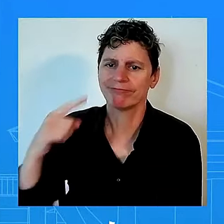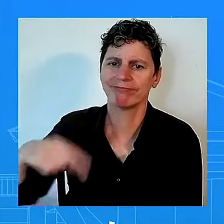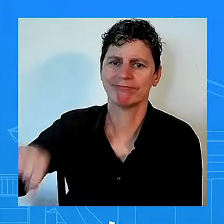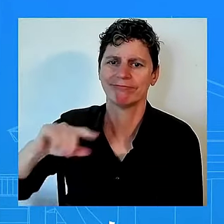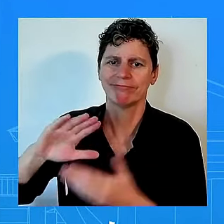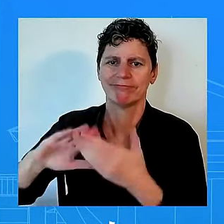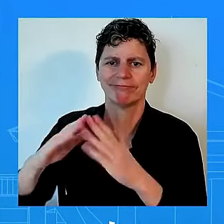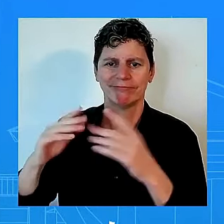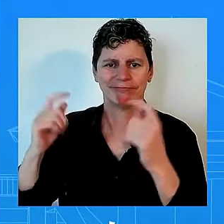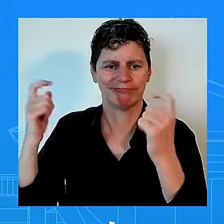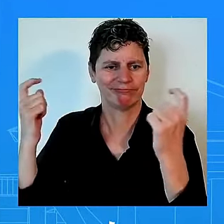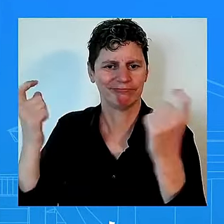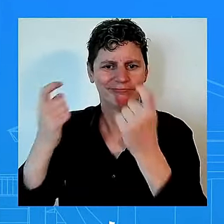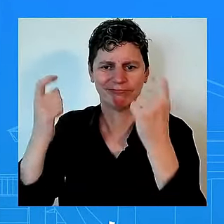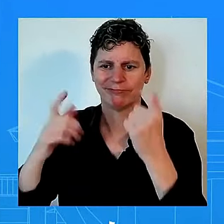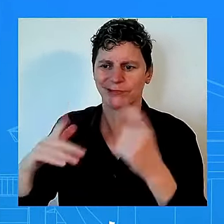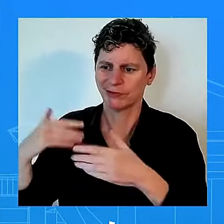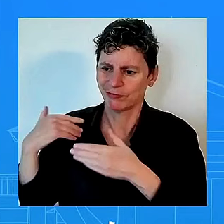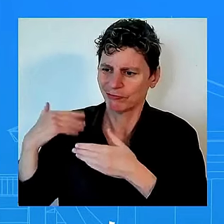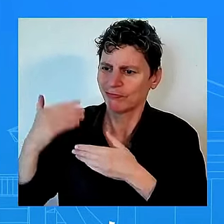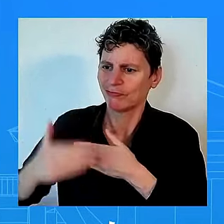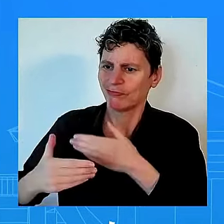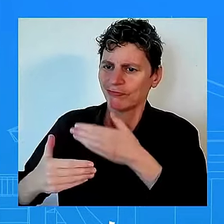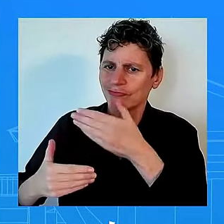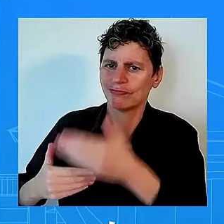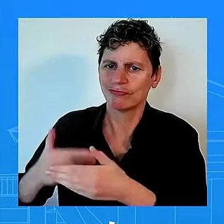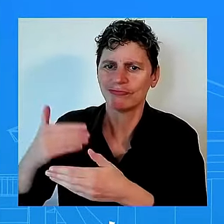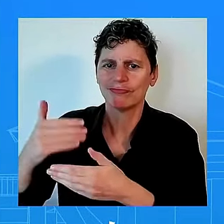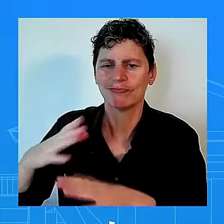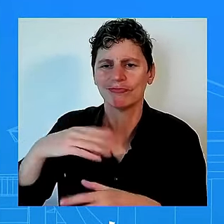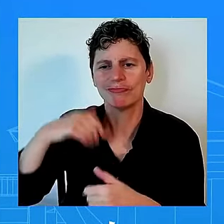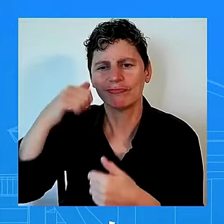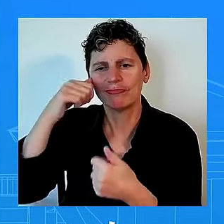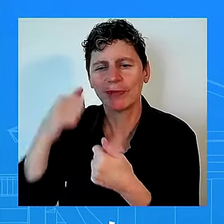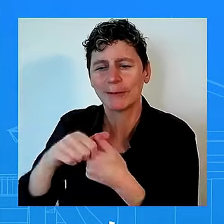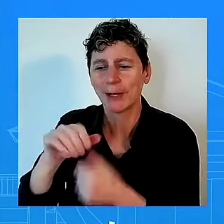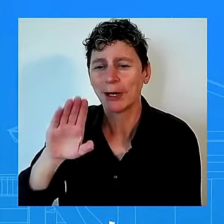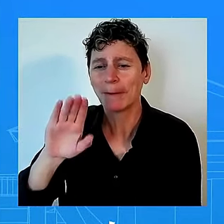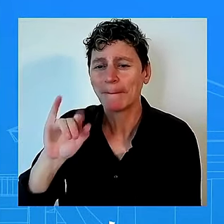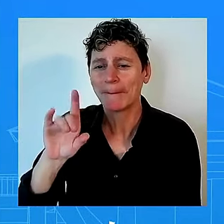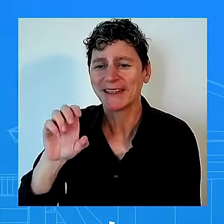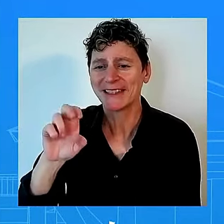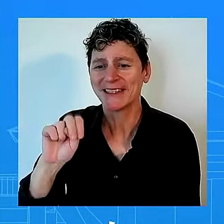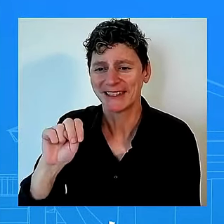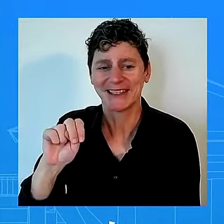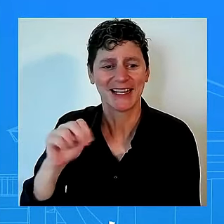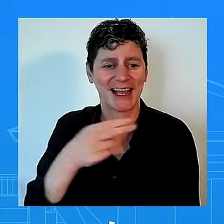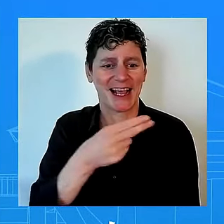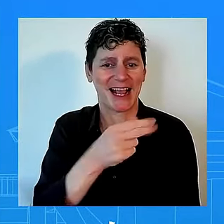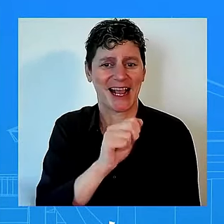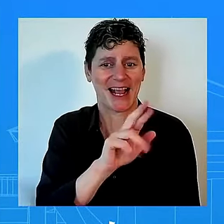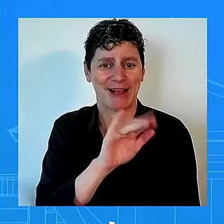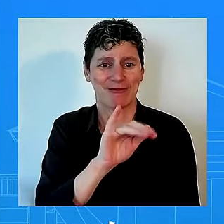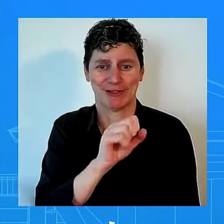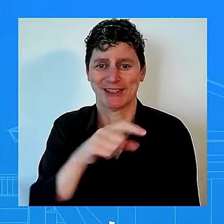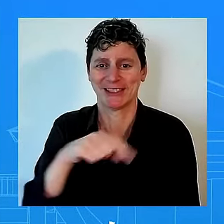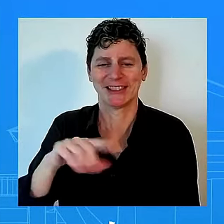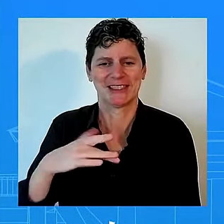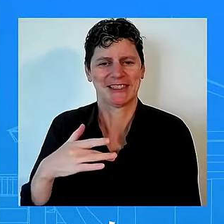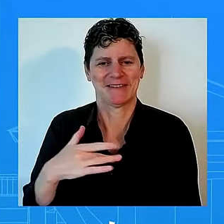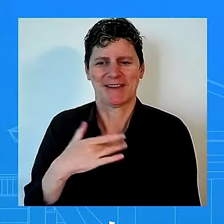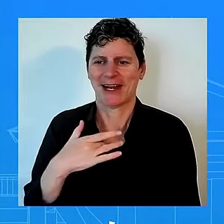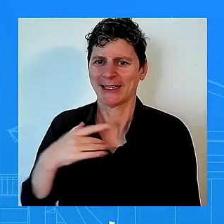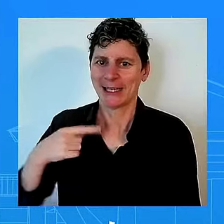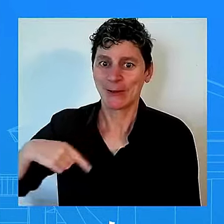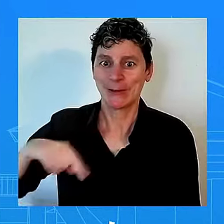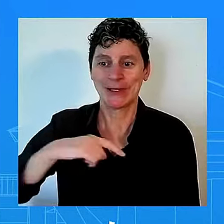make sure that we didn't forget that we continue to speak to uh why africa black americans and african american history